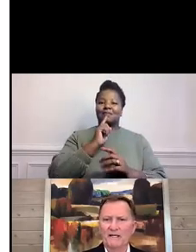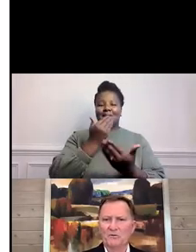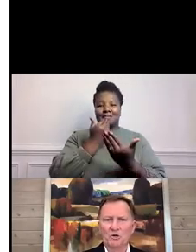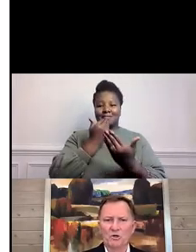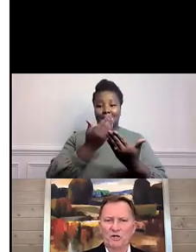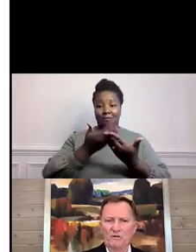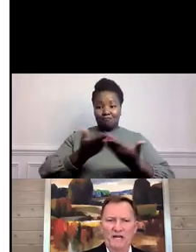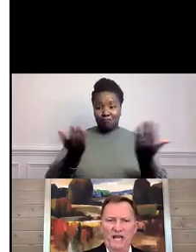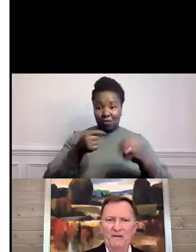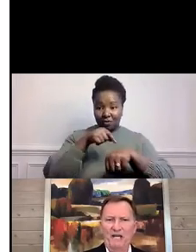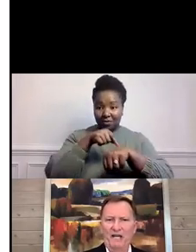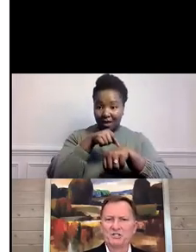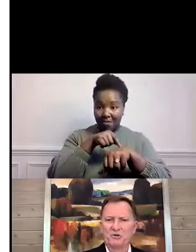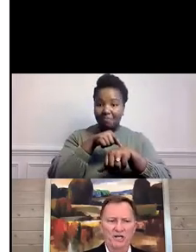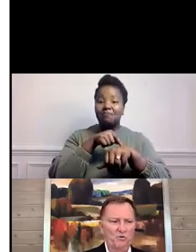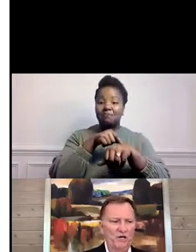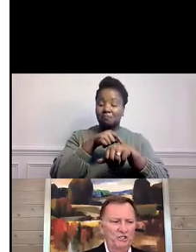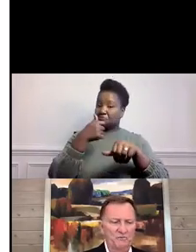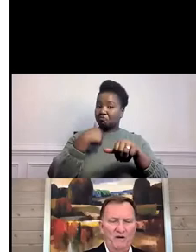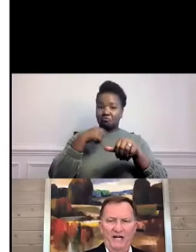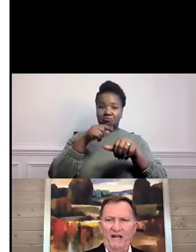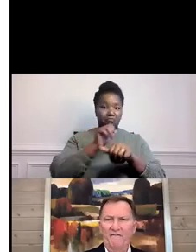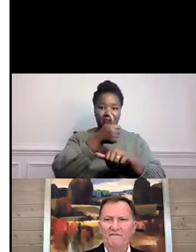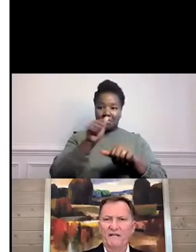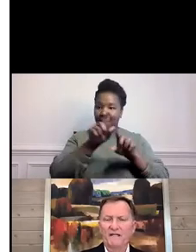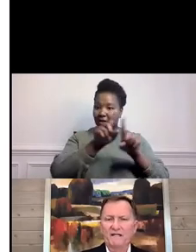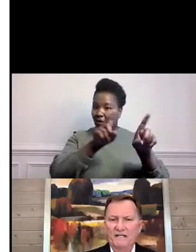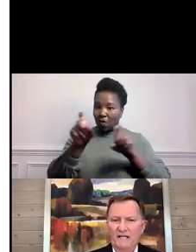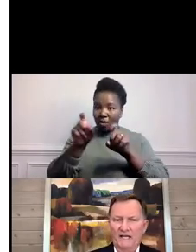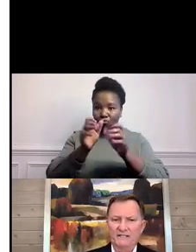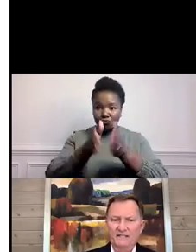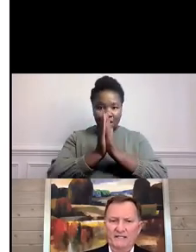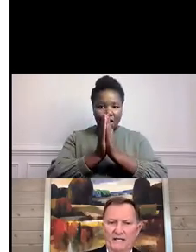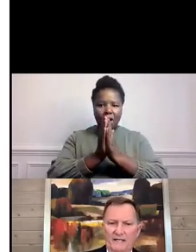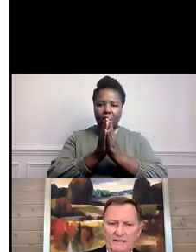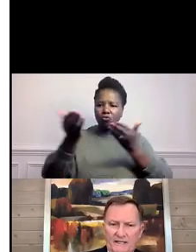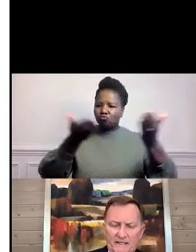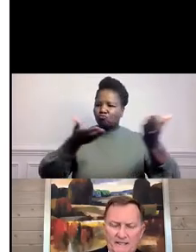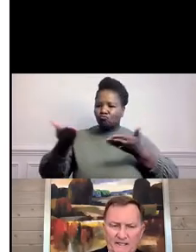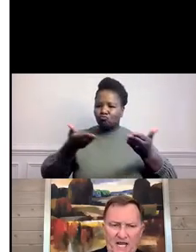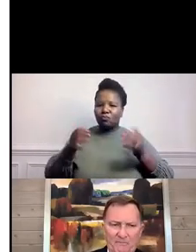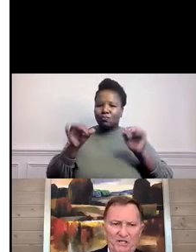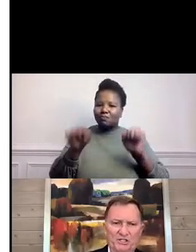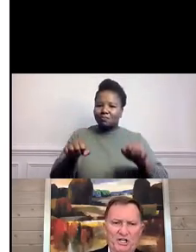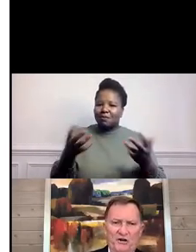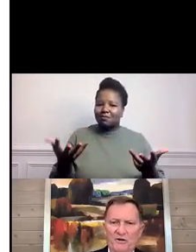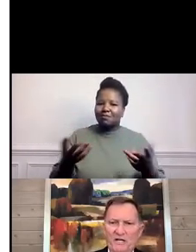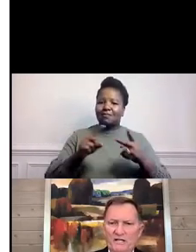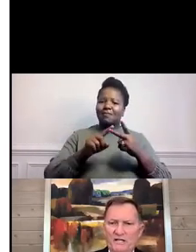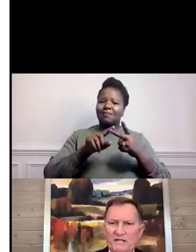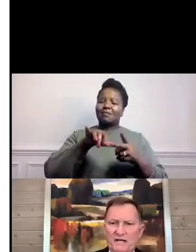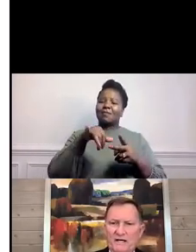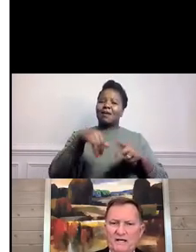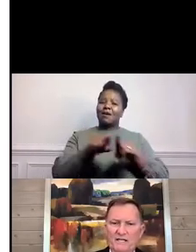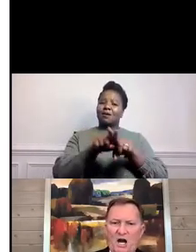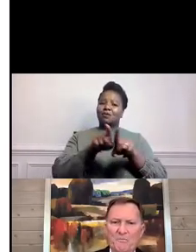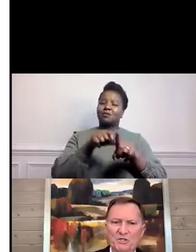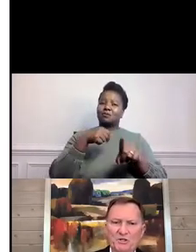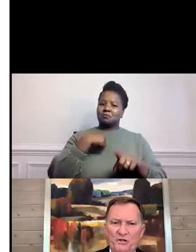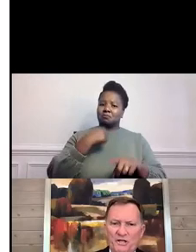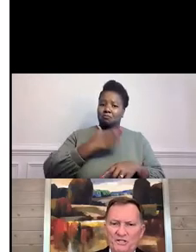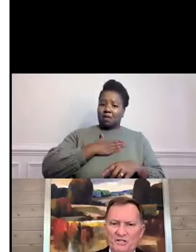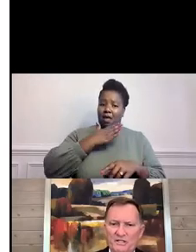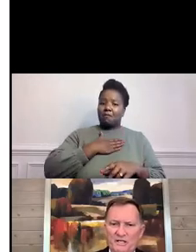We're going to be happy to answer any questions you might have and happy to share the